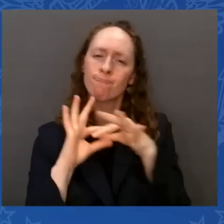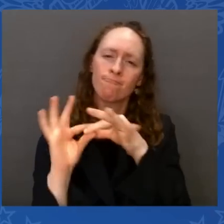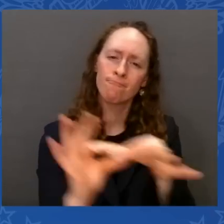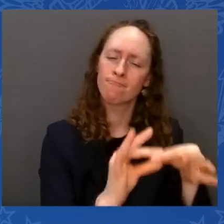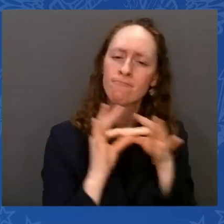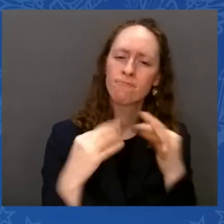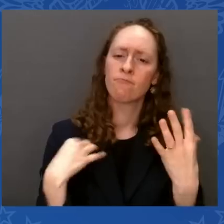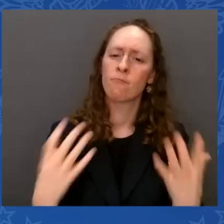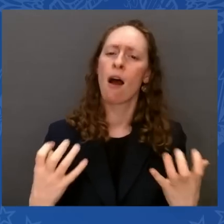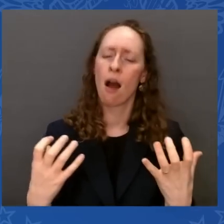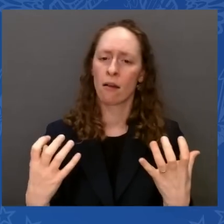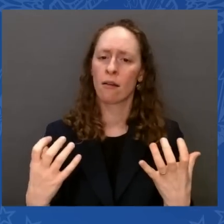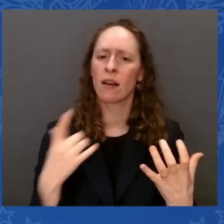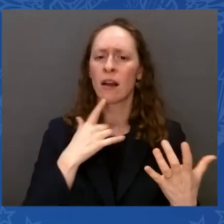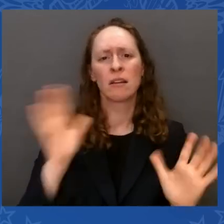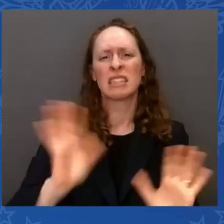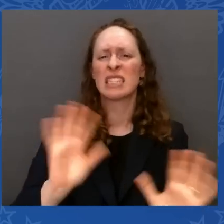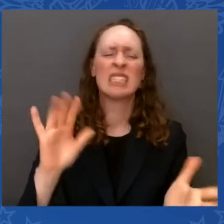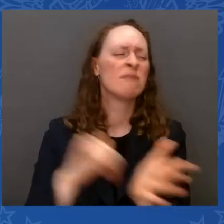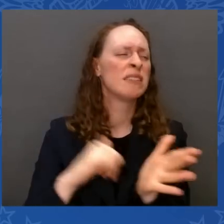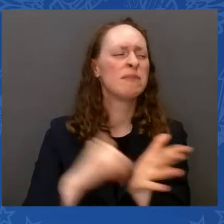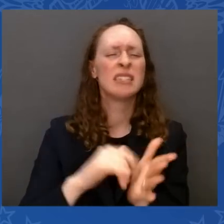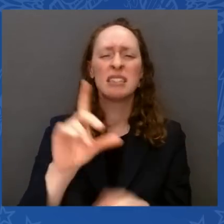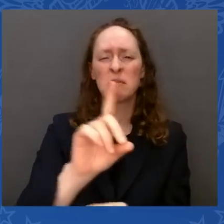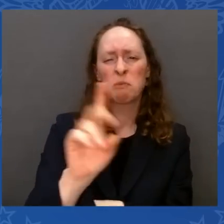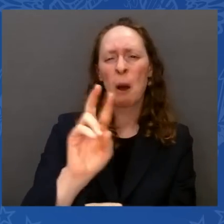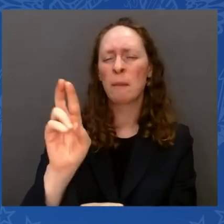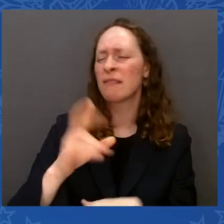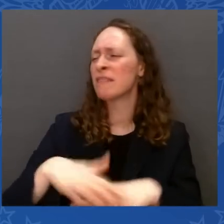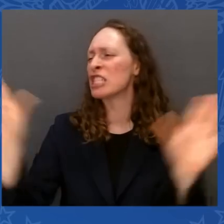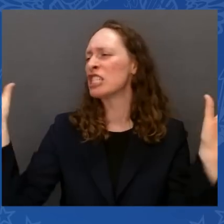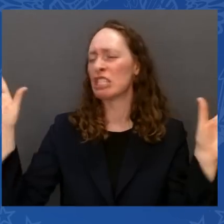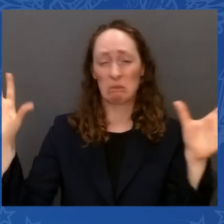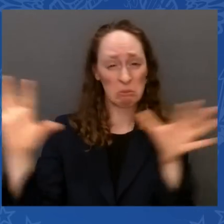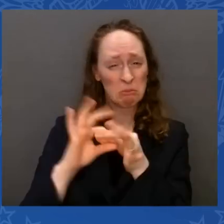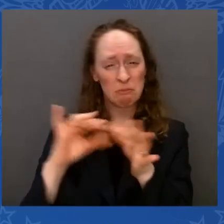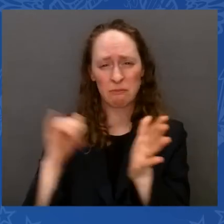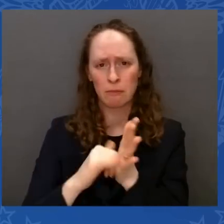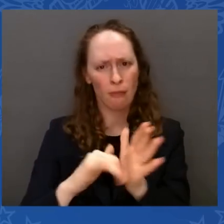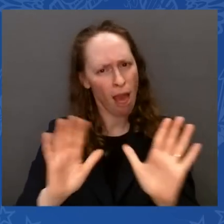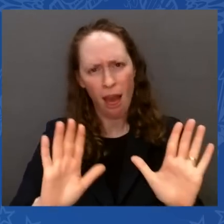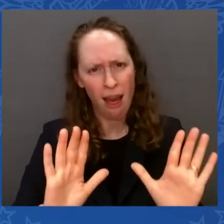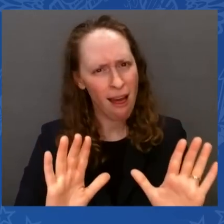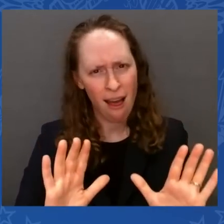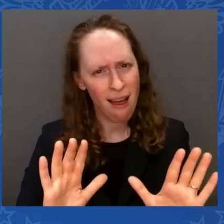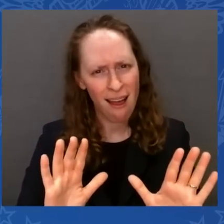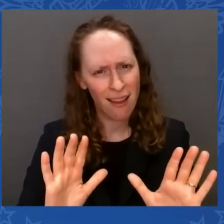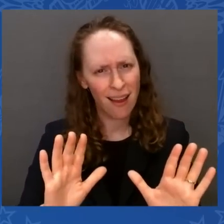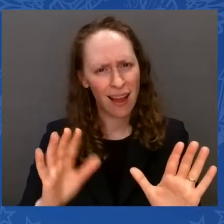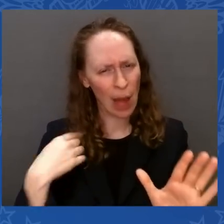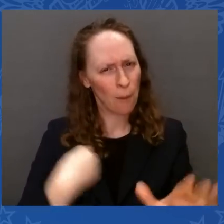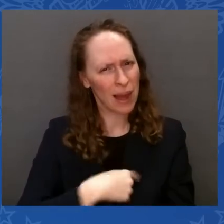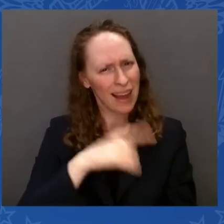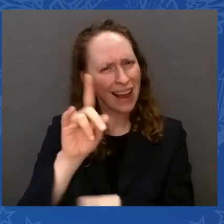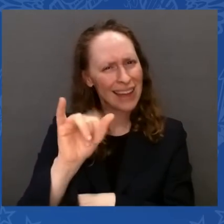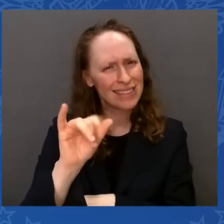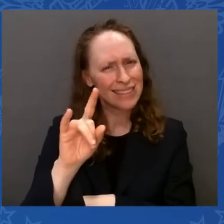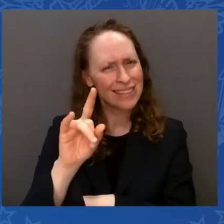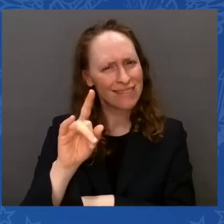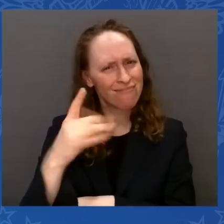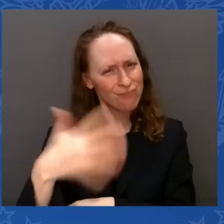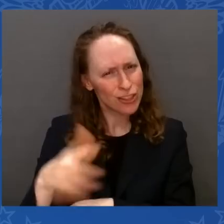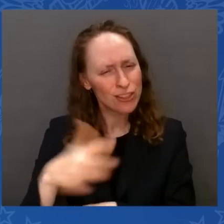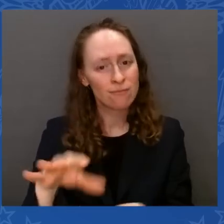bipartisan way over the past two years. But we did. The Infrastructure Bill, the Chips and Science Act, the PACT Act, the Gun Safety, the Marriage